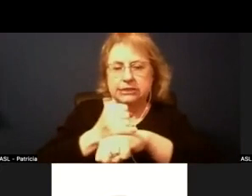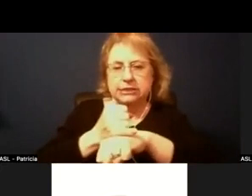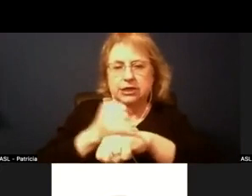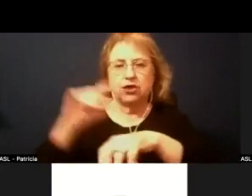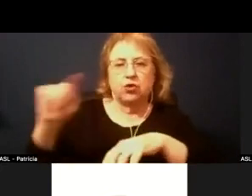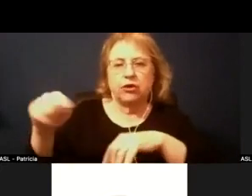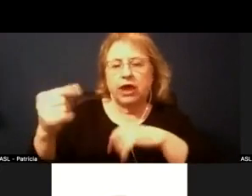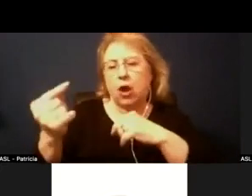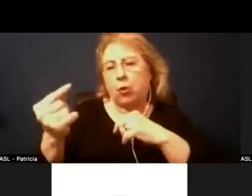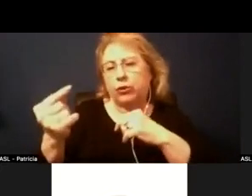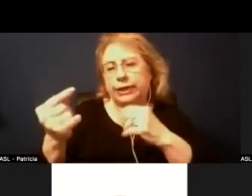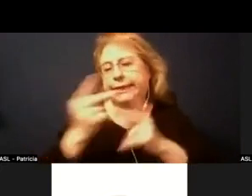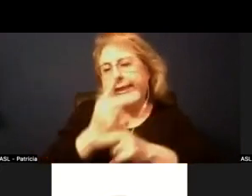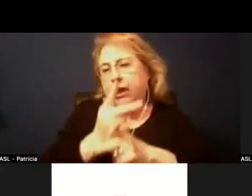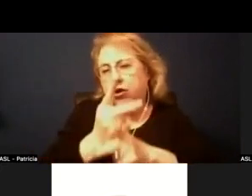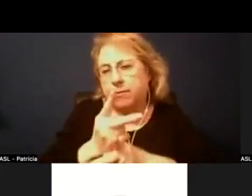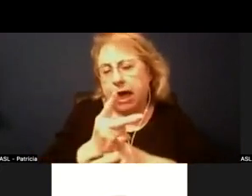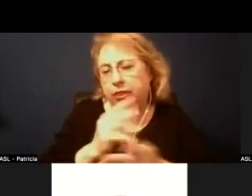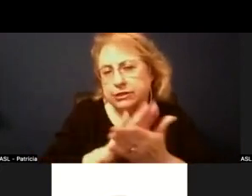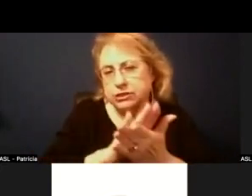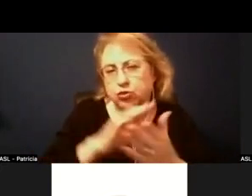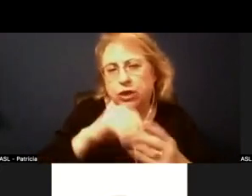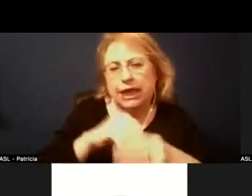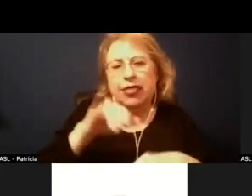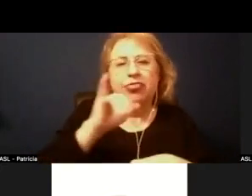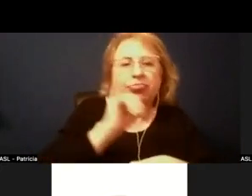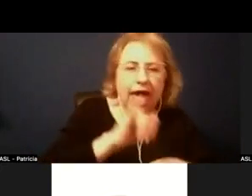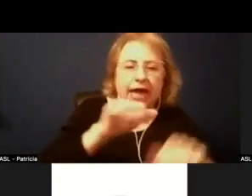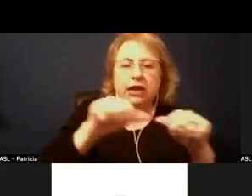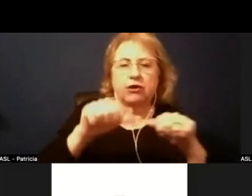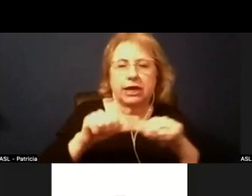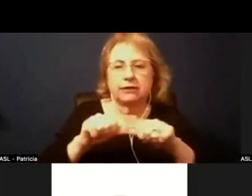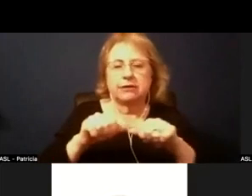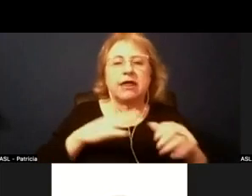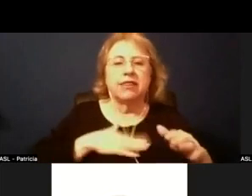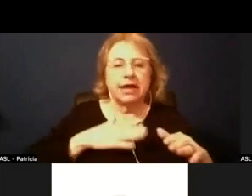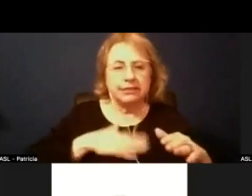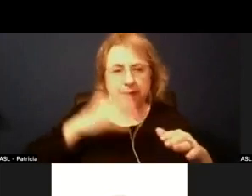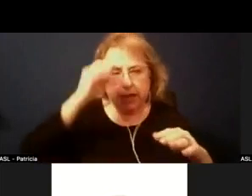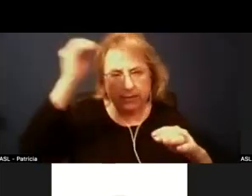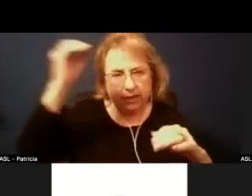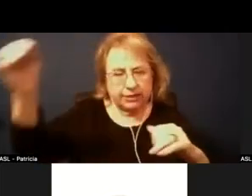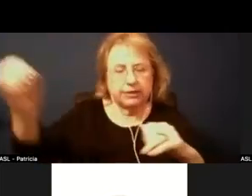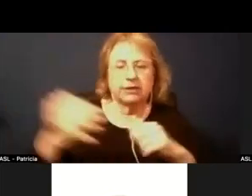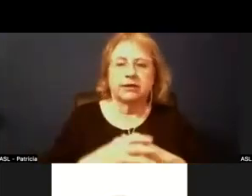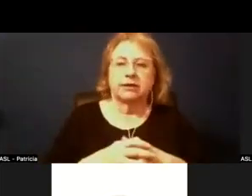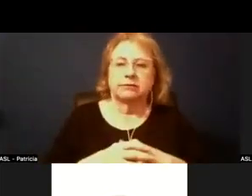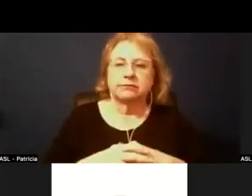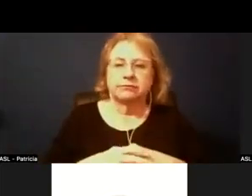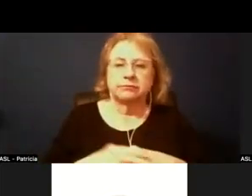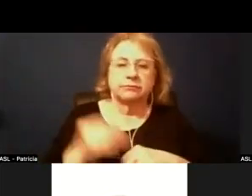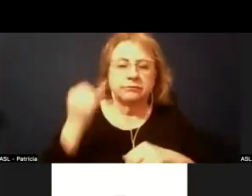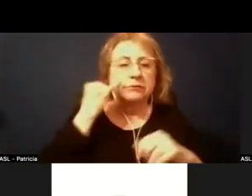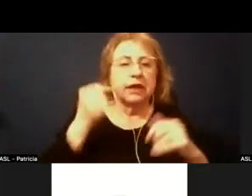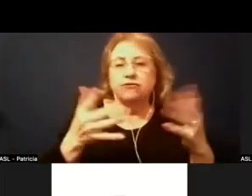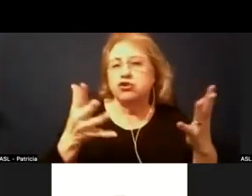that are in uh in their area so um but that's my piece um but if you guys want